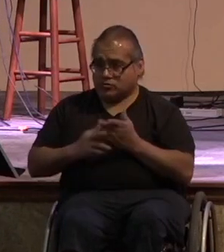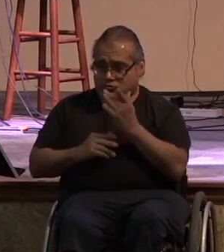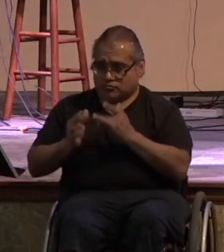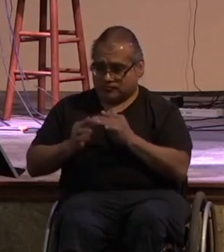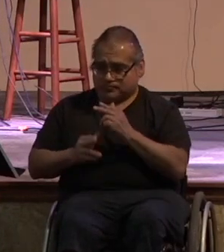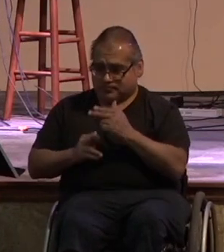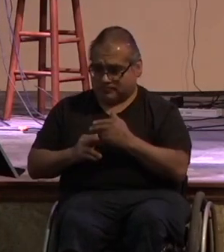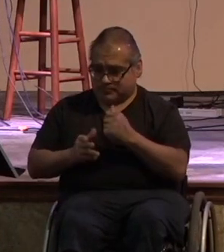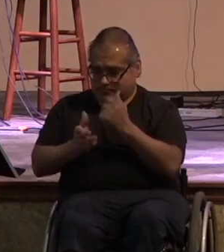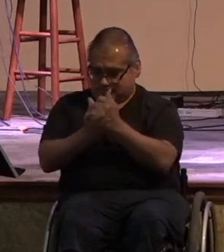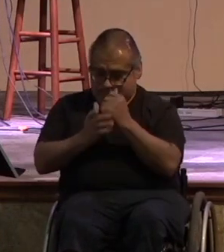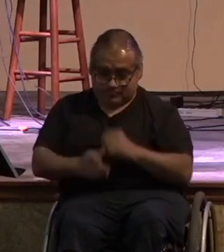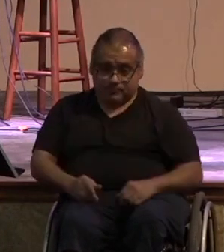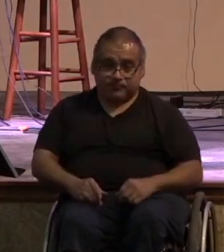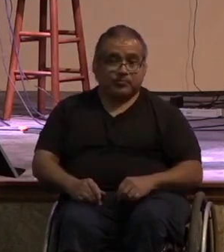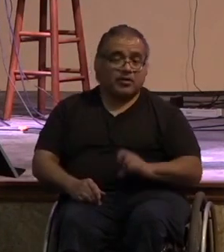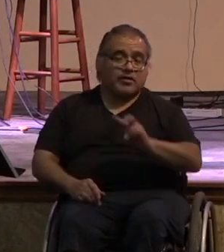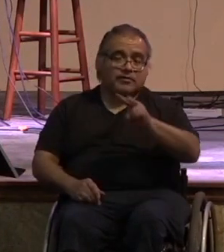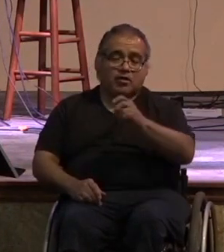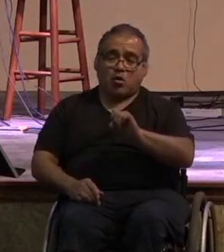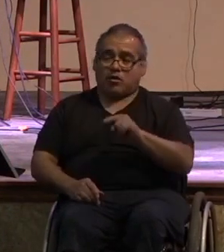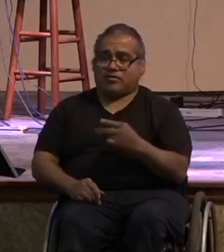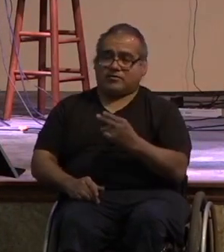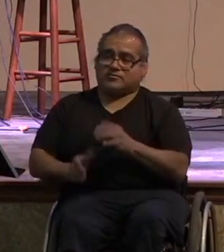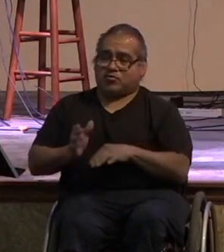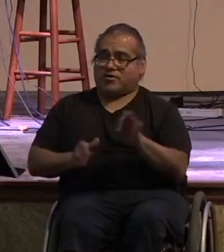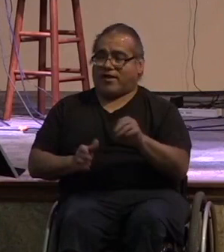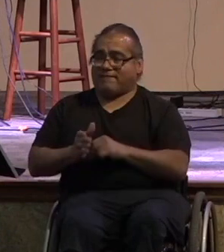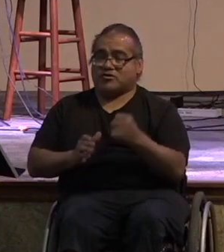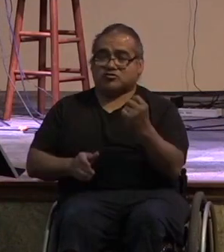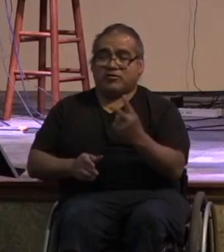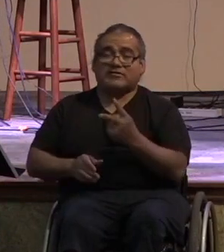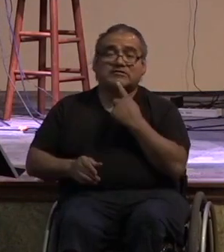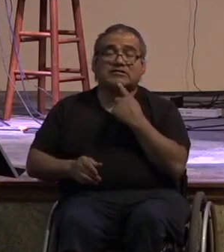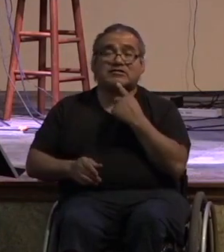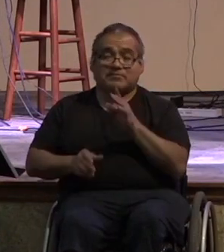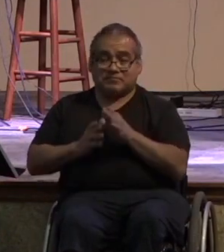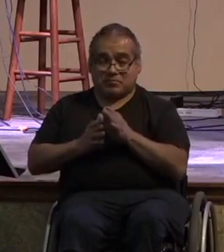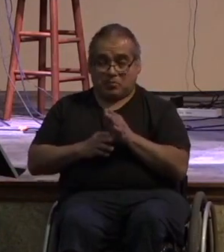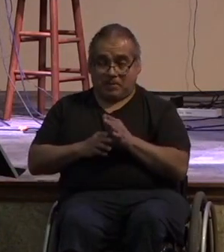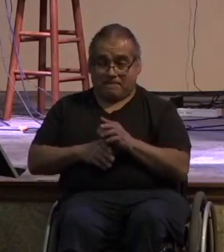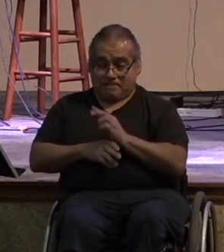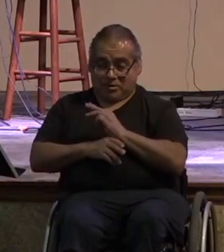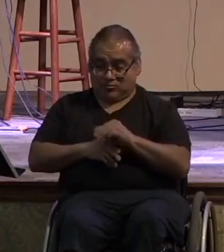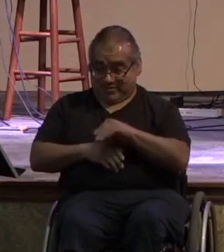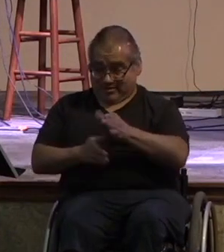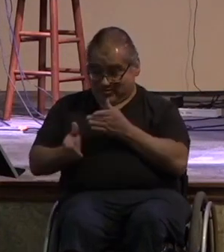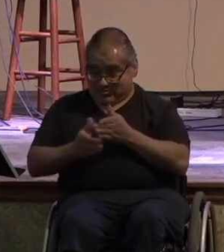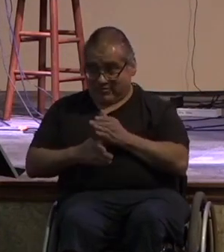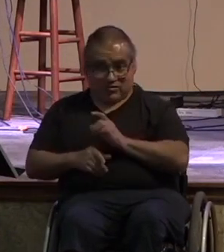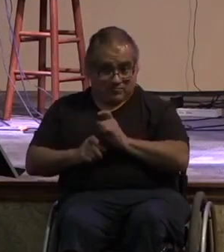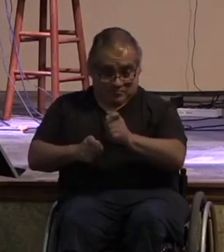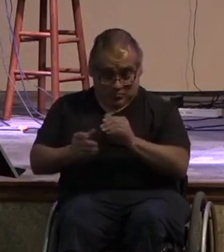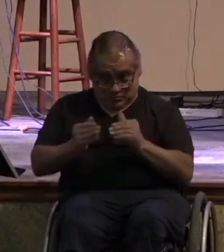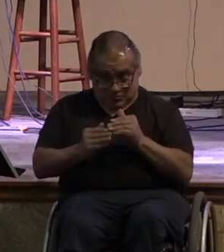second corinthians 9 12 for the ministry of this service is not only supplying the needs of the saints